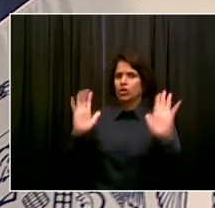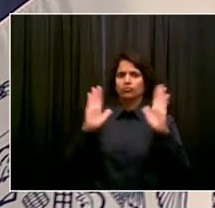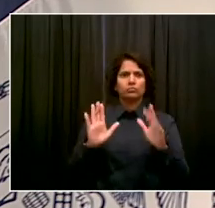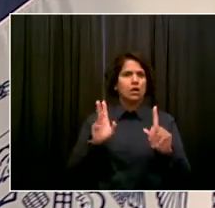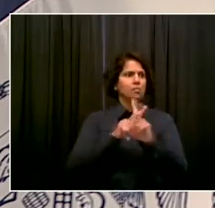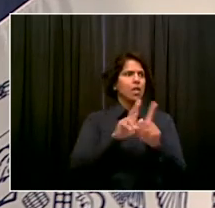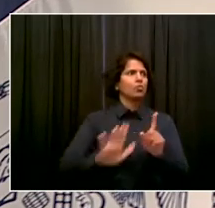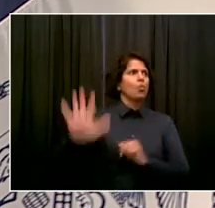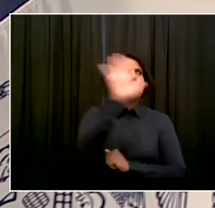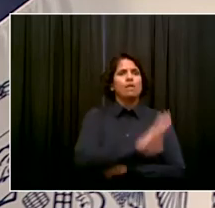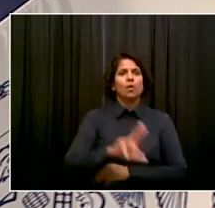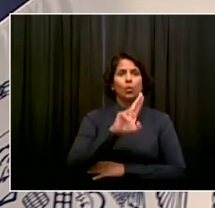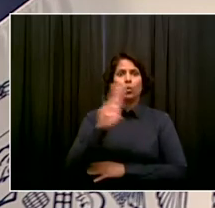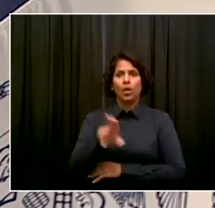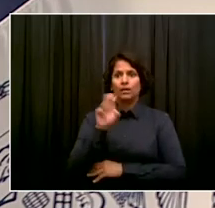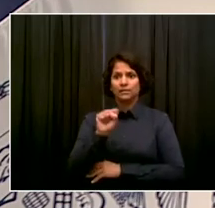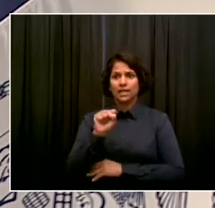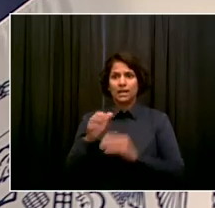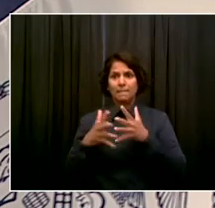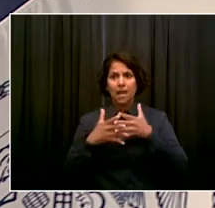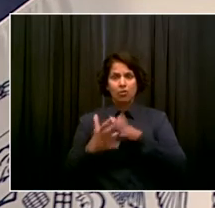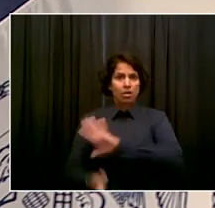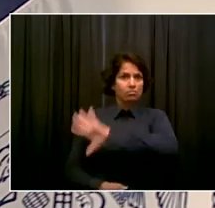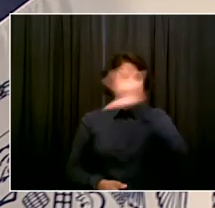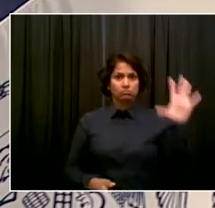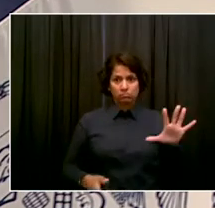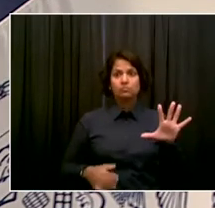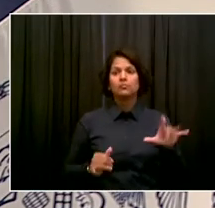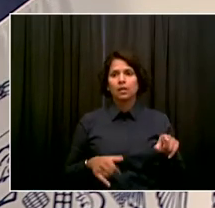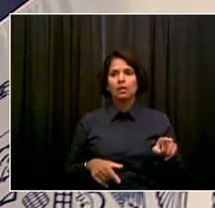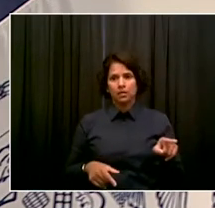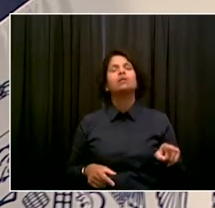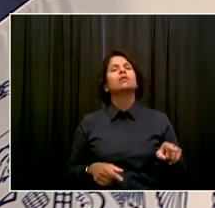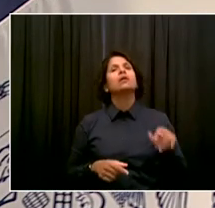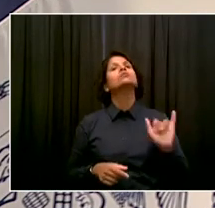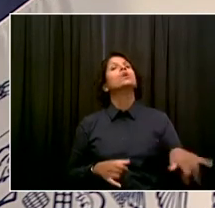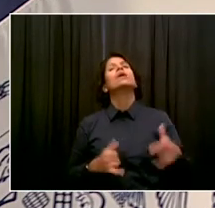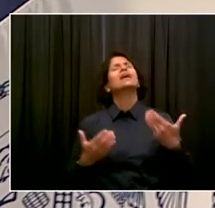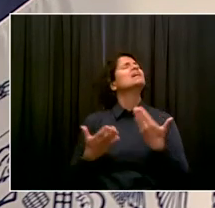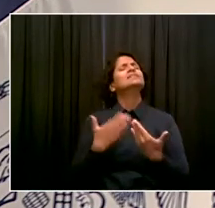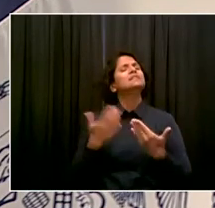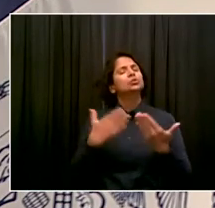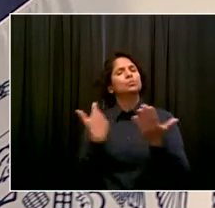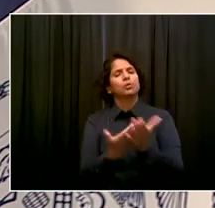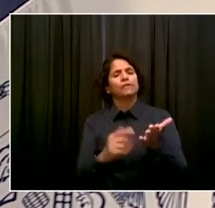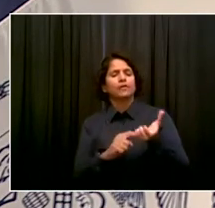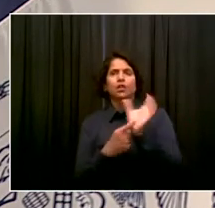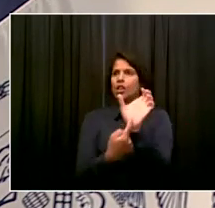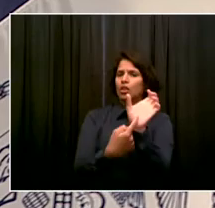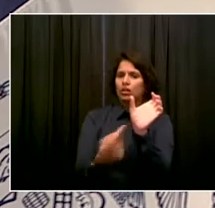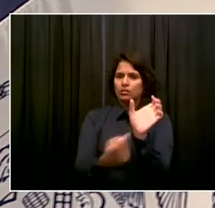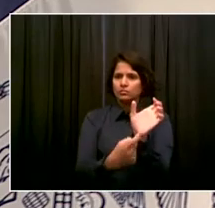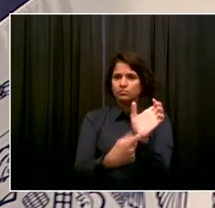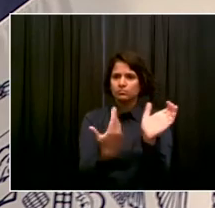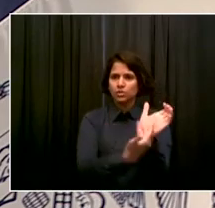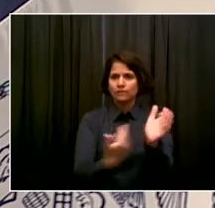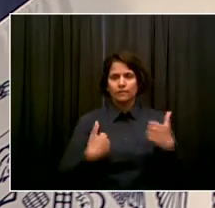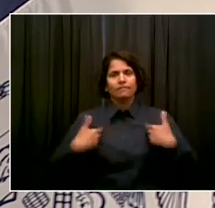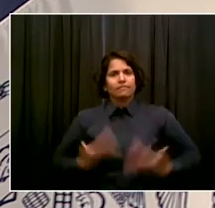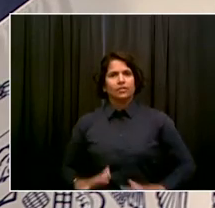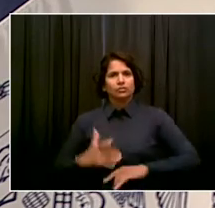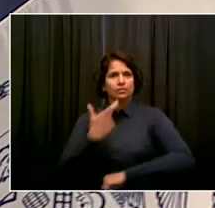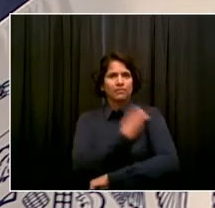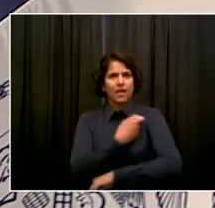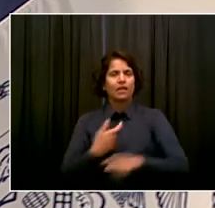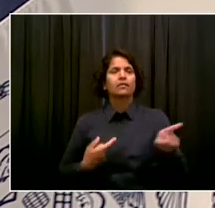way for anyone who's been vaccinated to prove it. We have the NYC